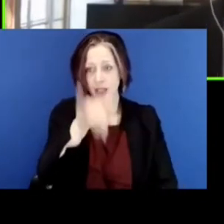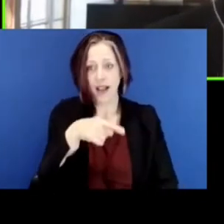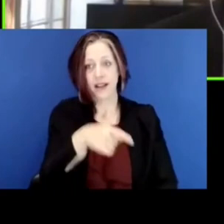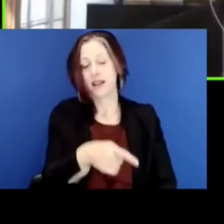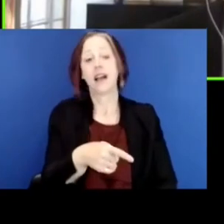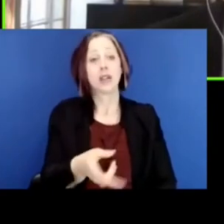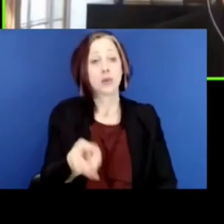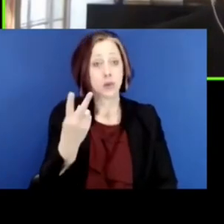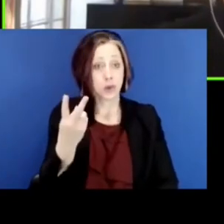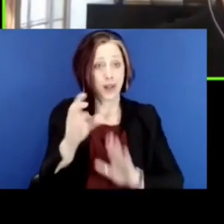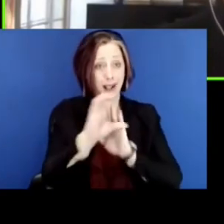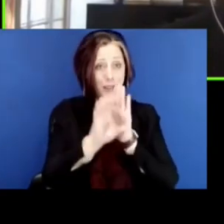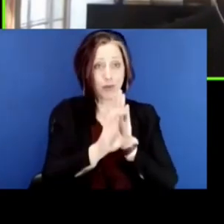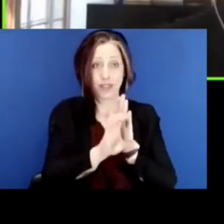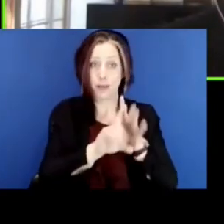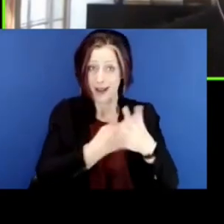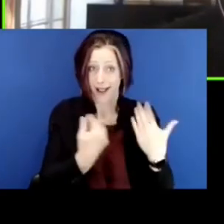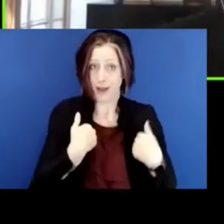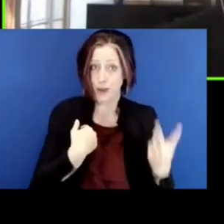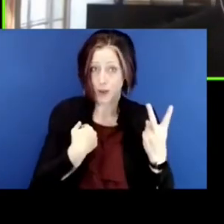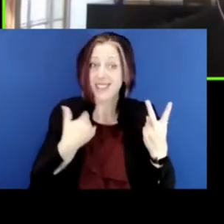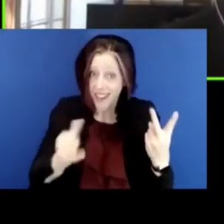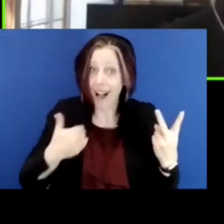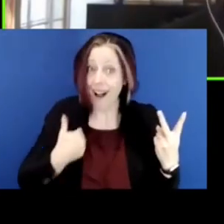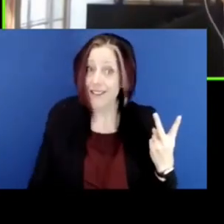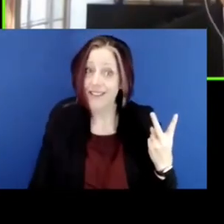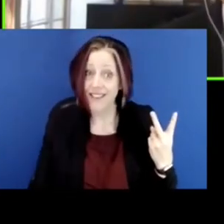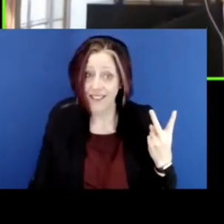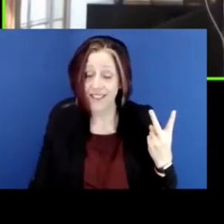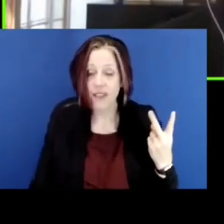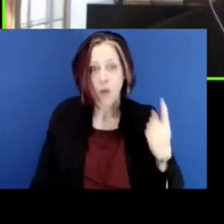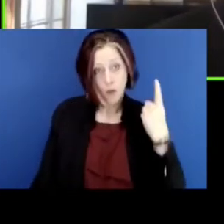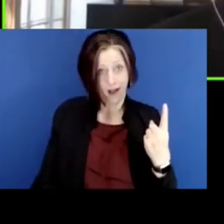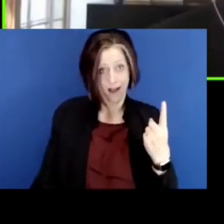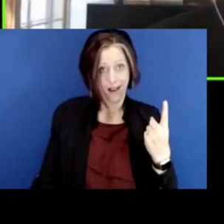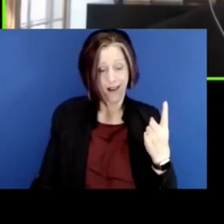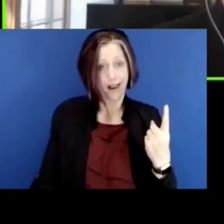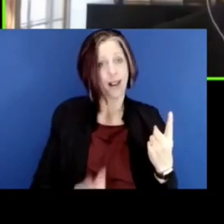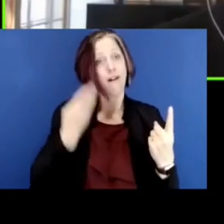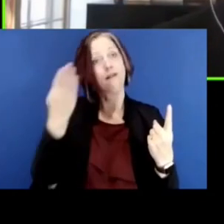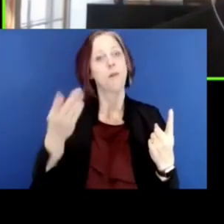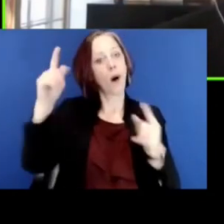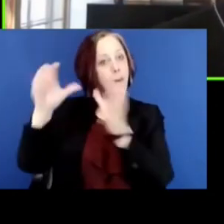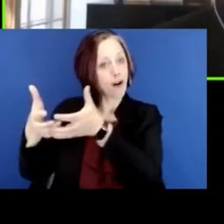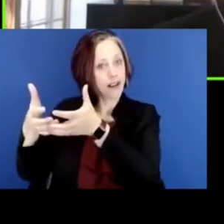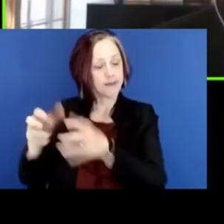constitutions in the beginning. They're still around. One put forward by one party